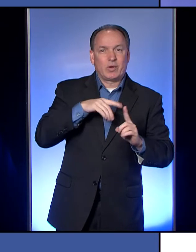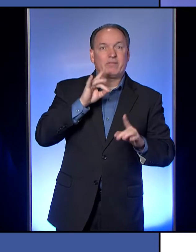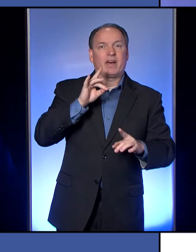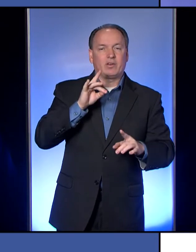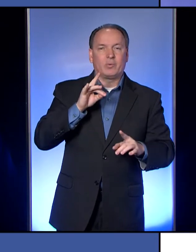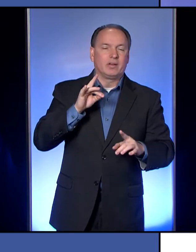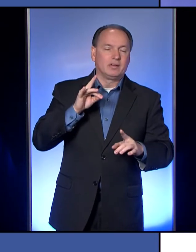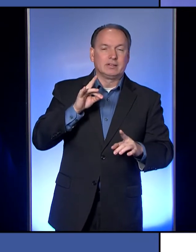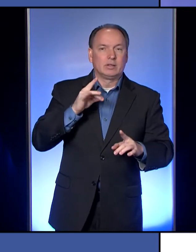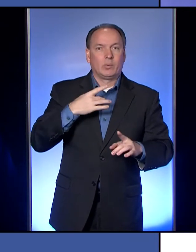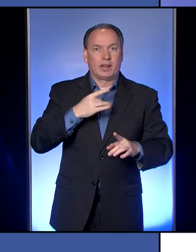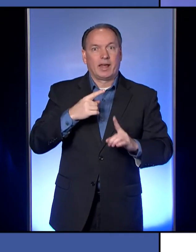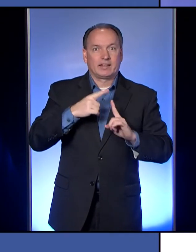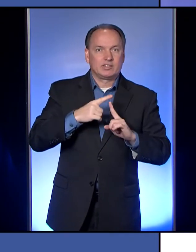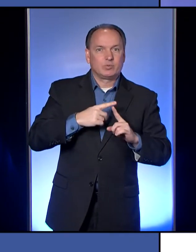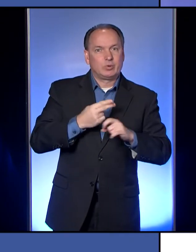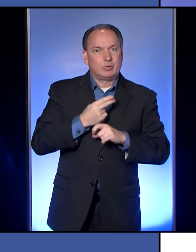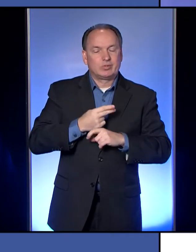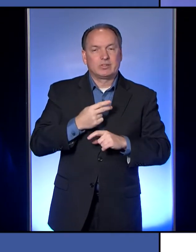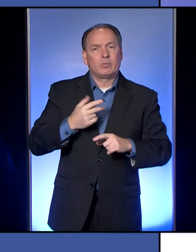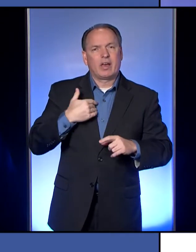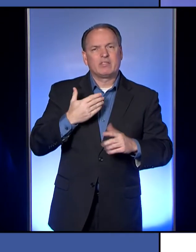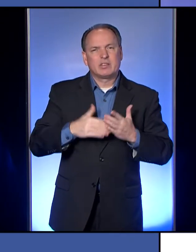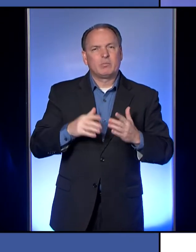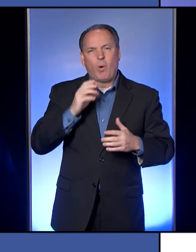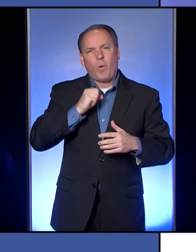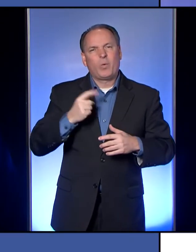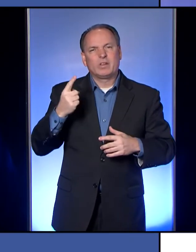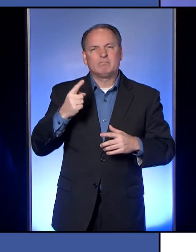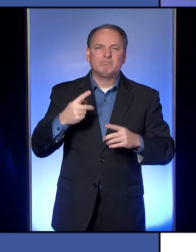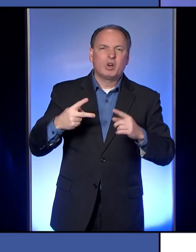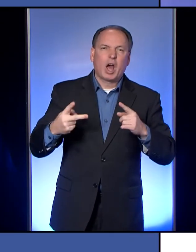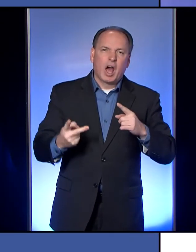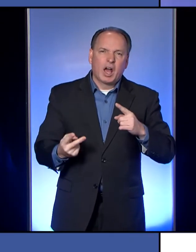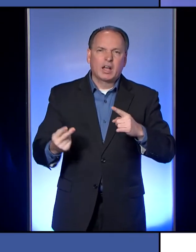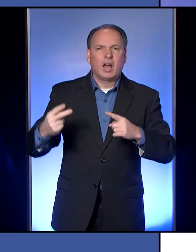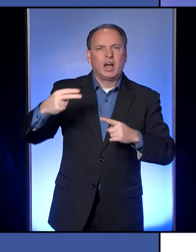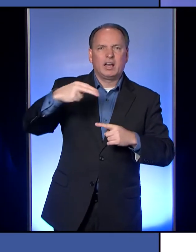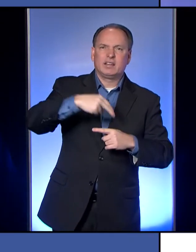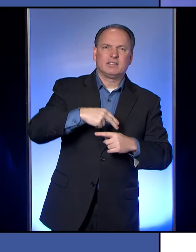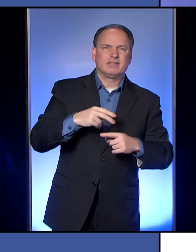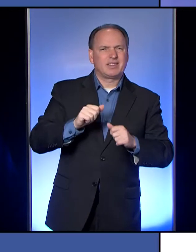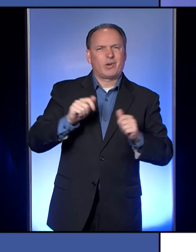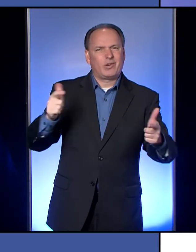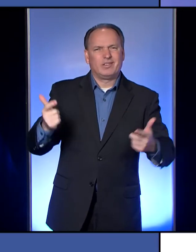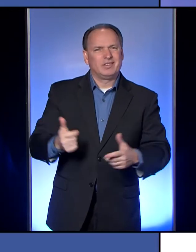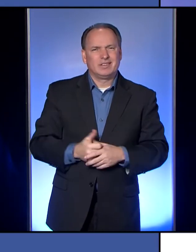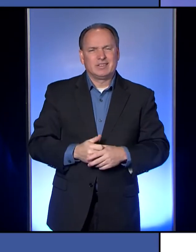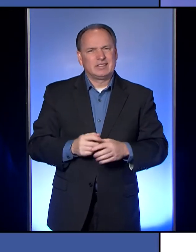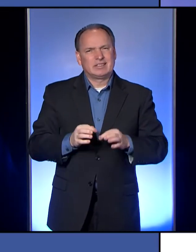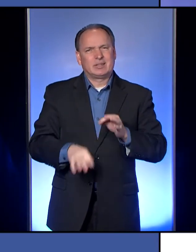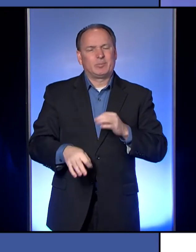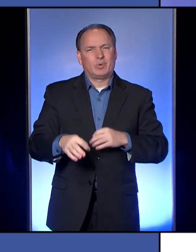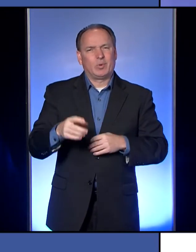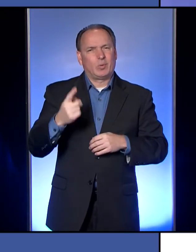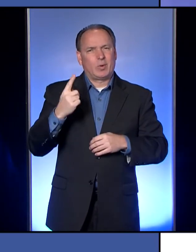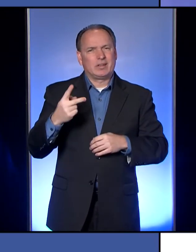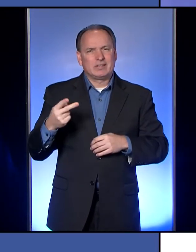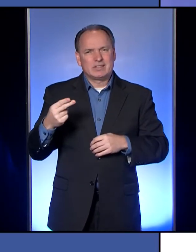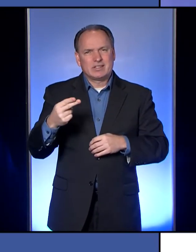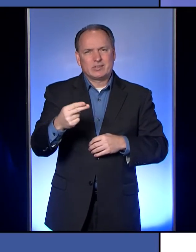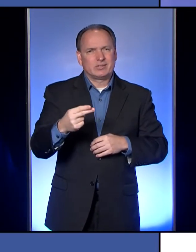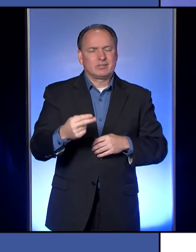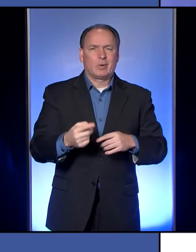or we like t-shirts and we wear them and we have some that maybe we don't need anymore. That's all this took was a pair of scissors